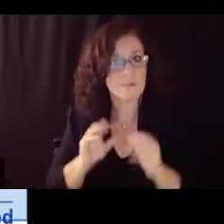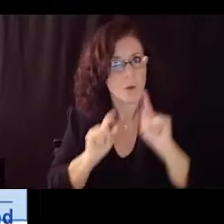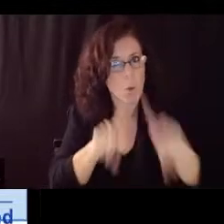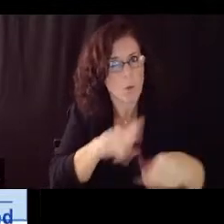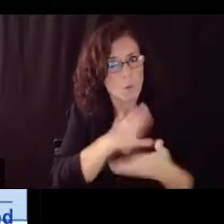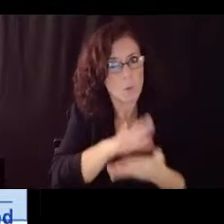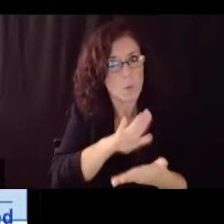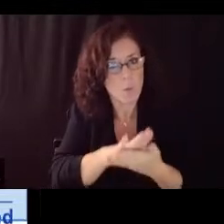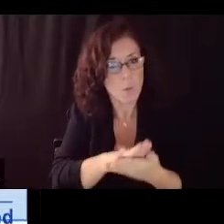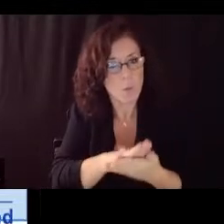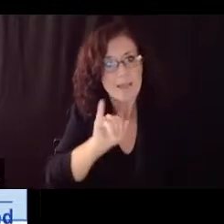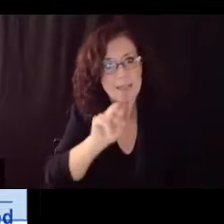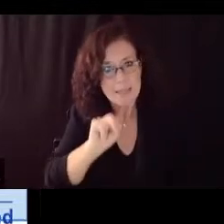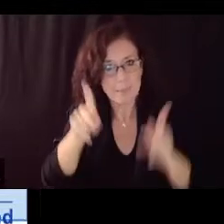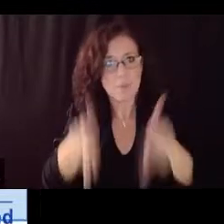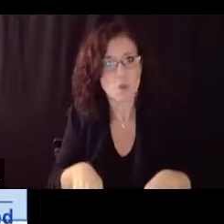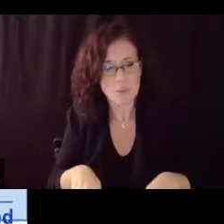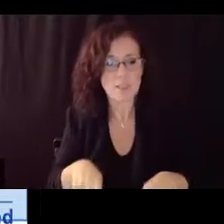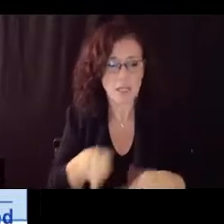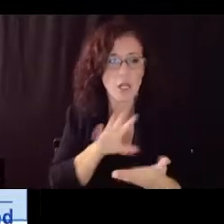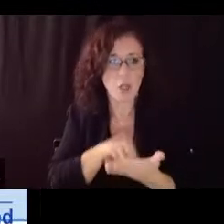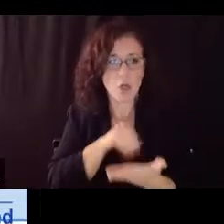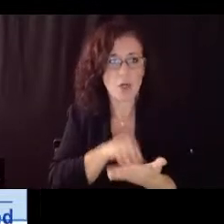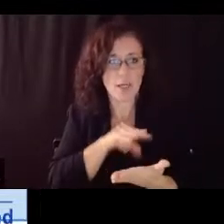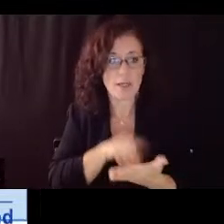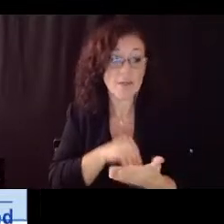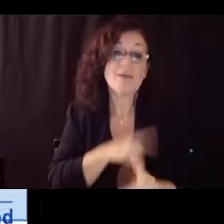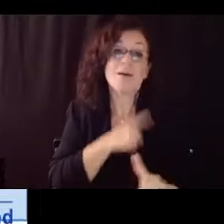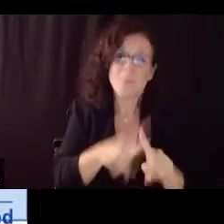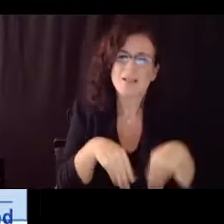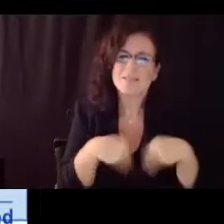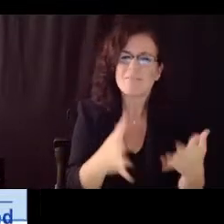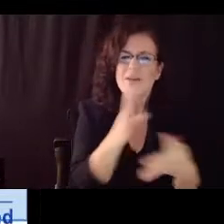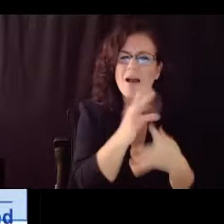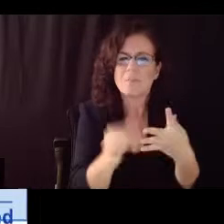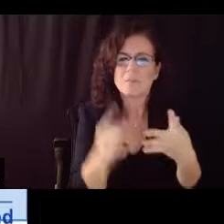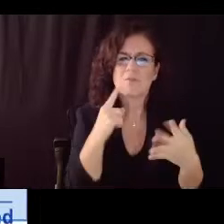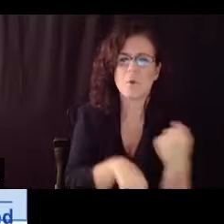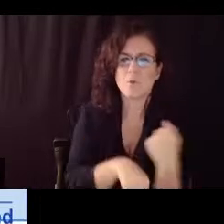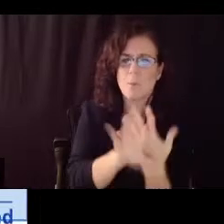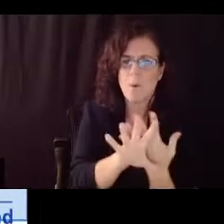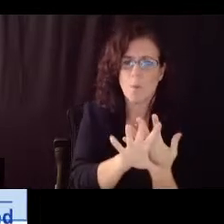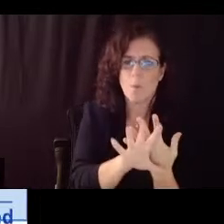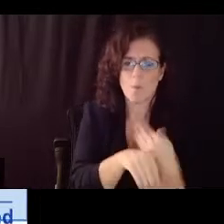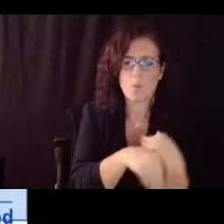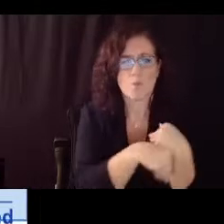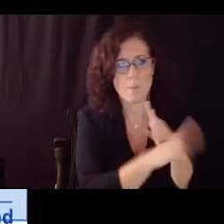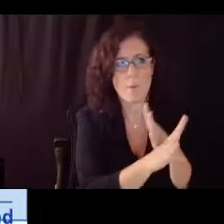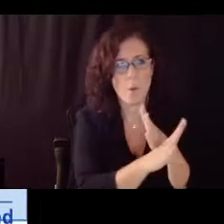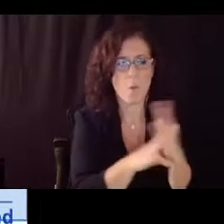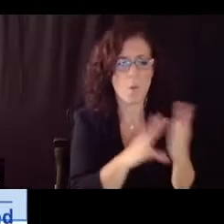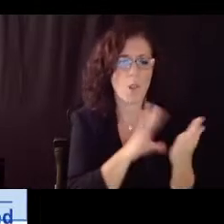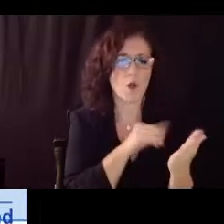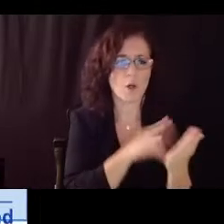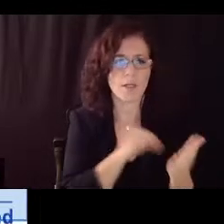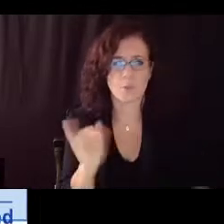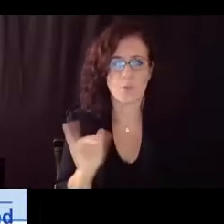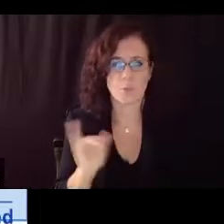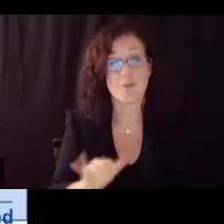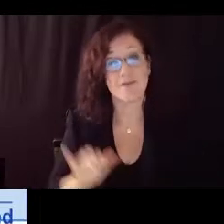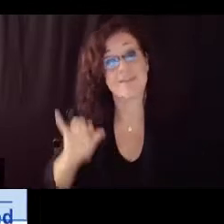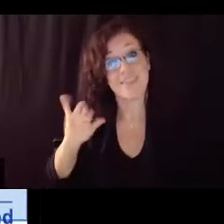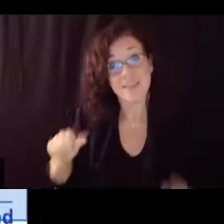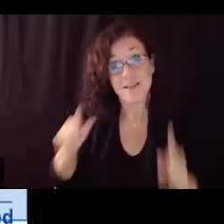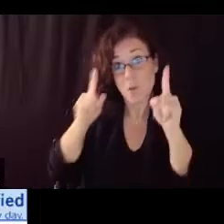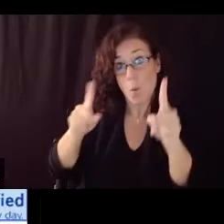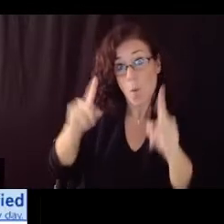ongoing option to have remote learning for any of the children and any of the families that's the goal of the the governor's plan next slide